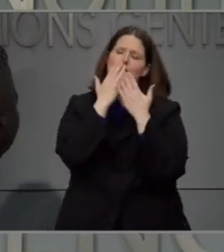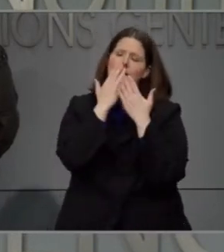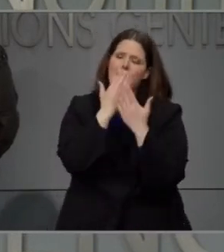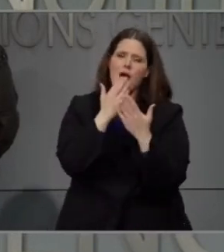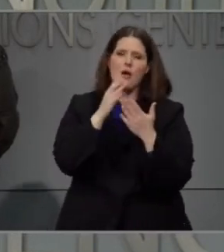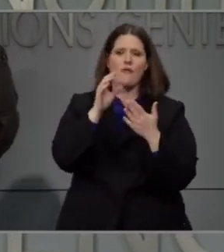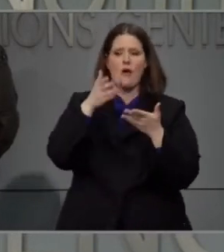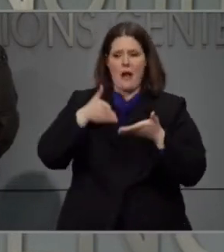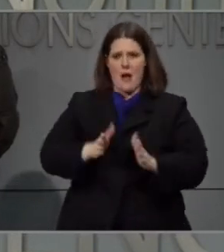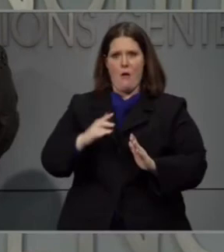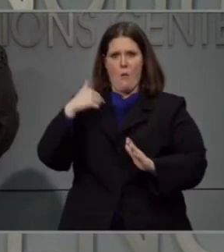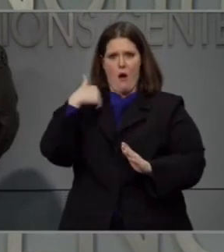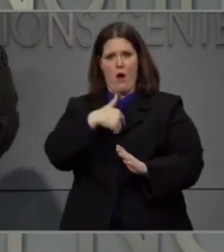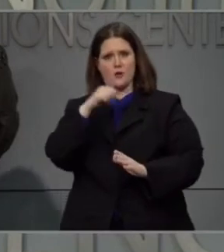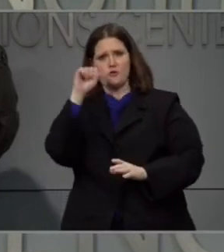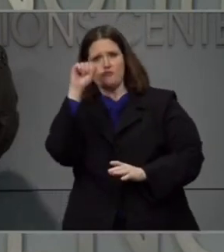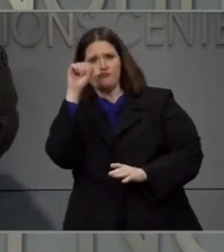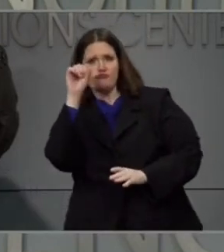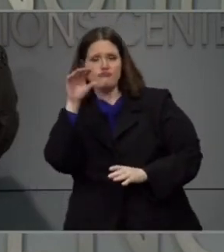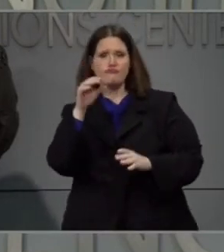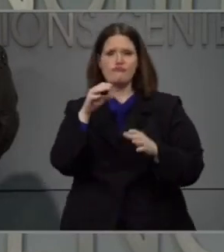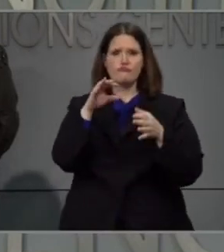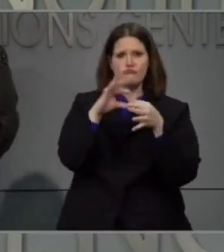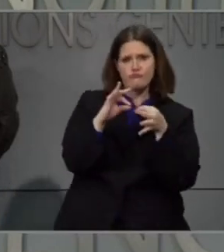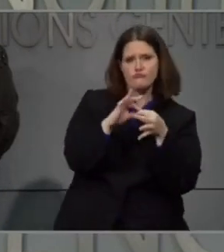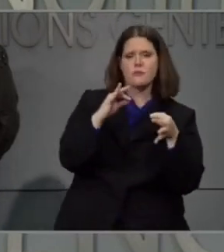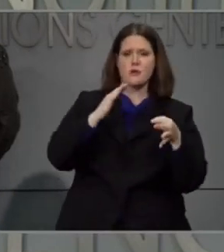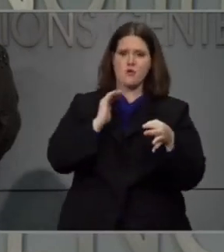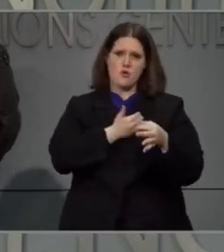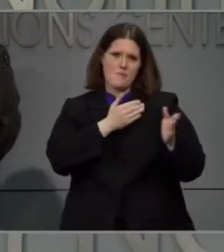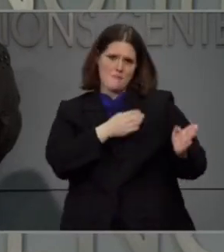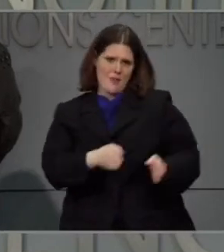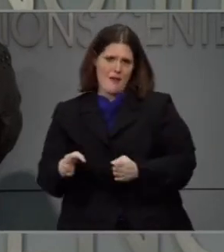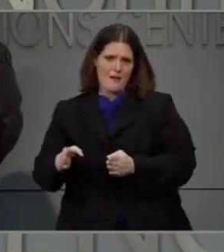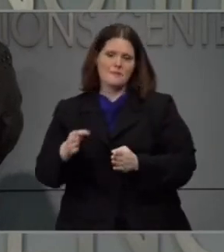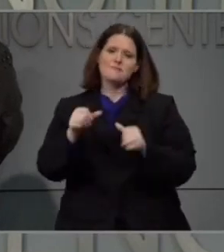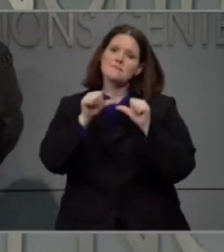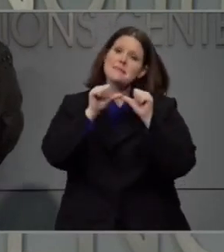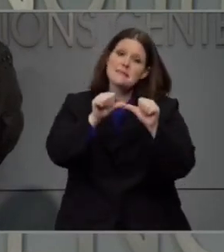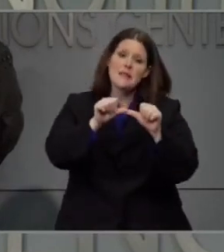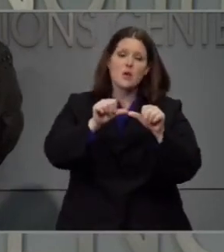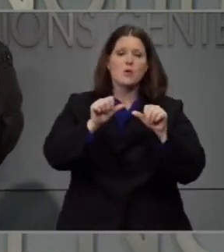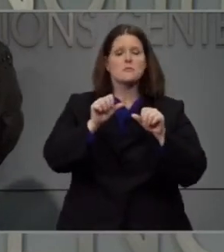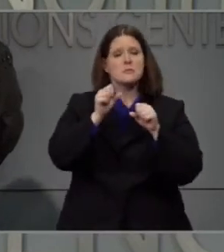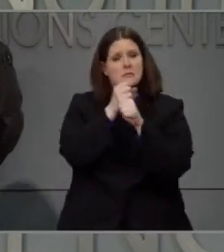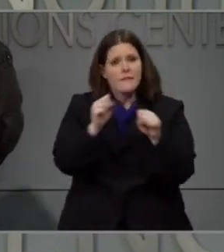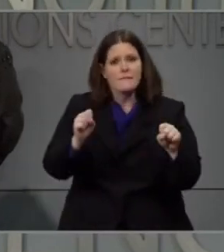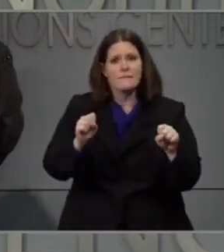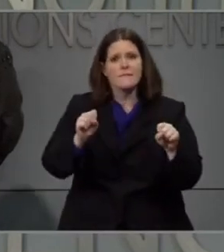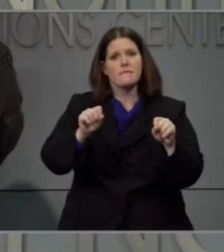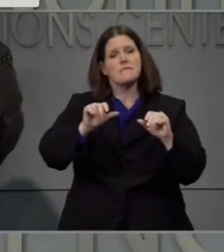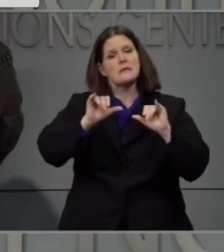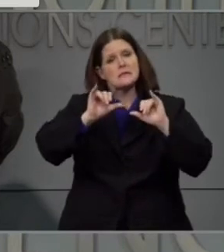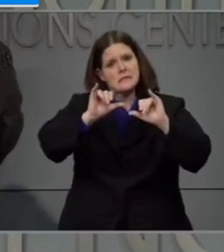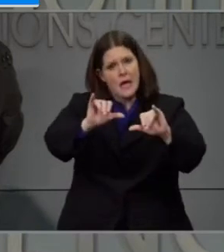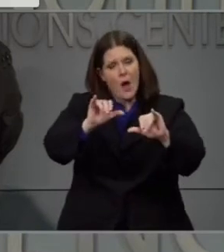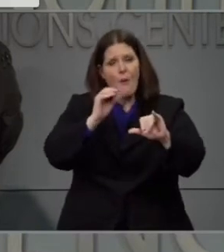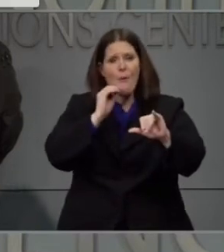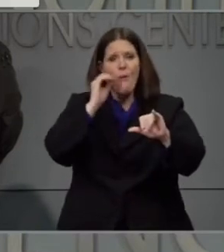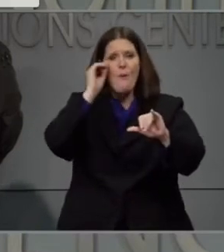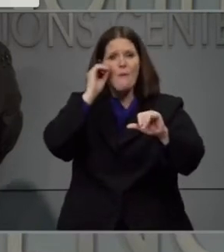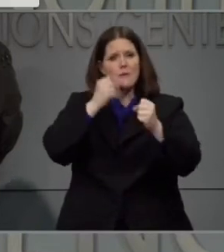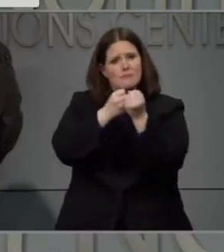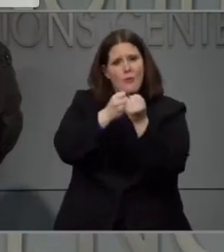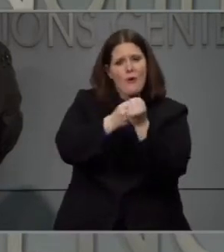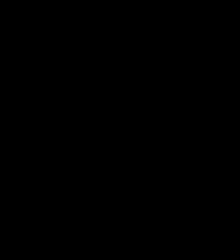this plan to you. We would encourage people to continue to stay safe, stay at home, and look out